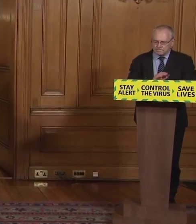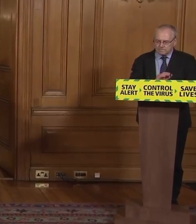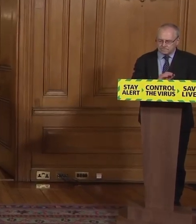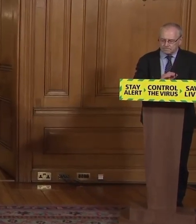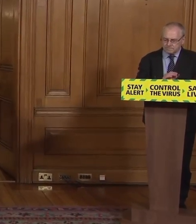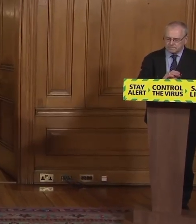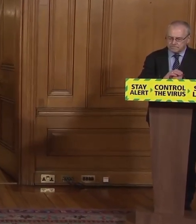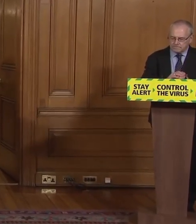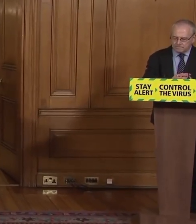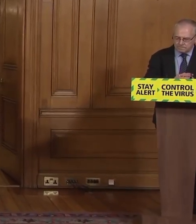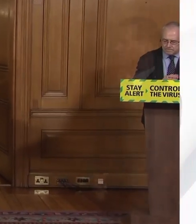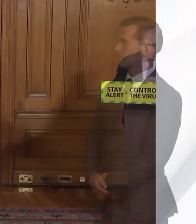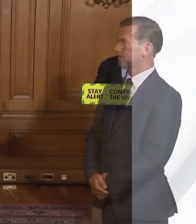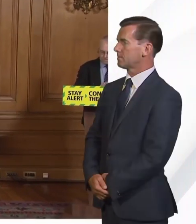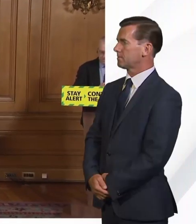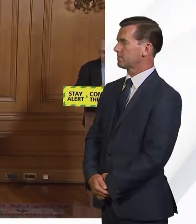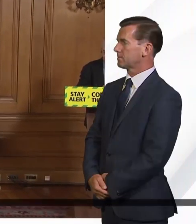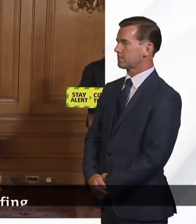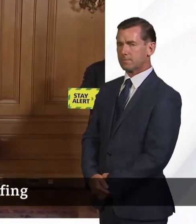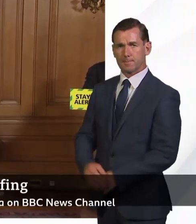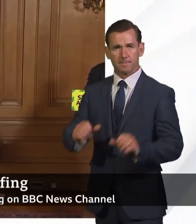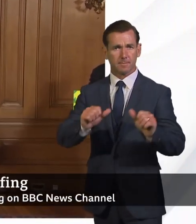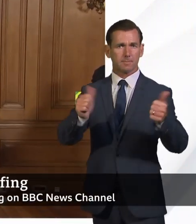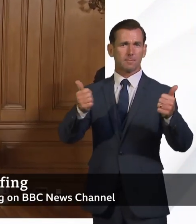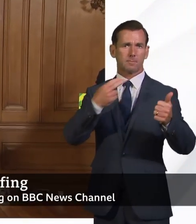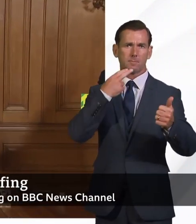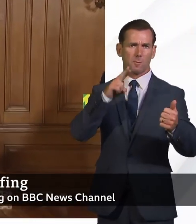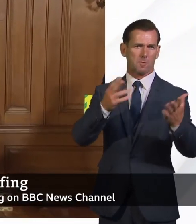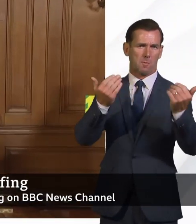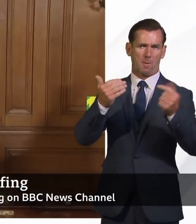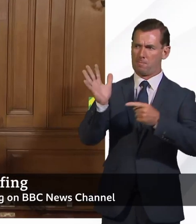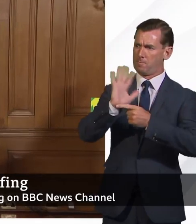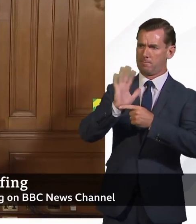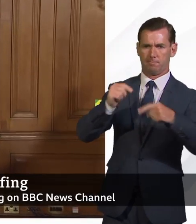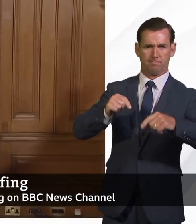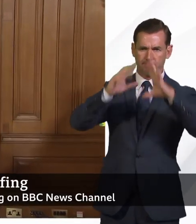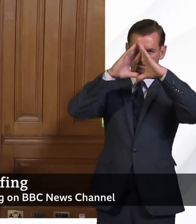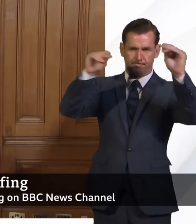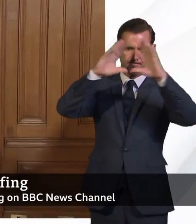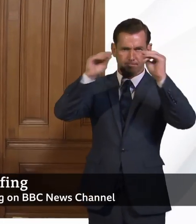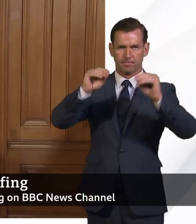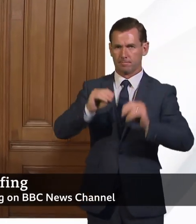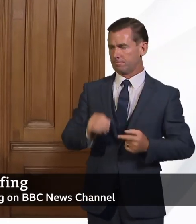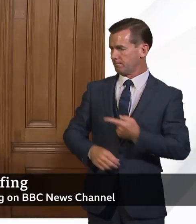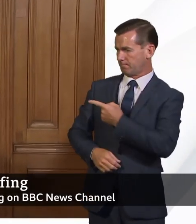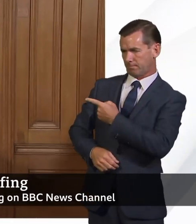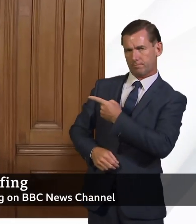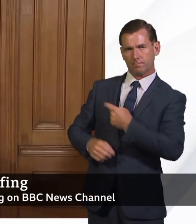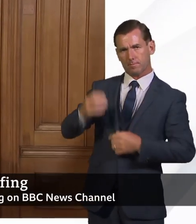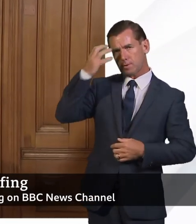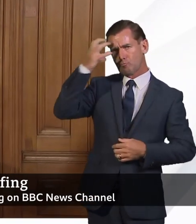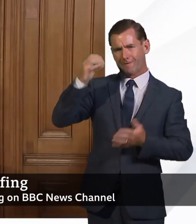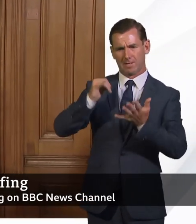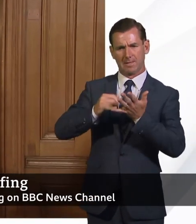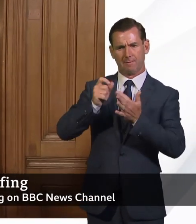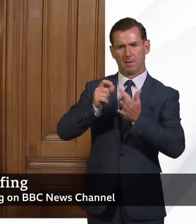Good afternoon. Welcome to today's Downing Street press conference. I'm pleased to be joined today by Professor Stephen Powis,